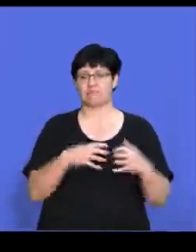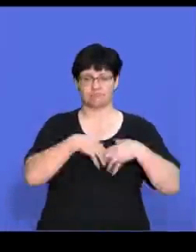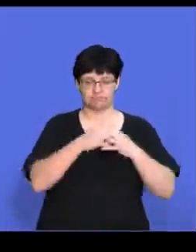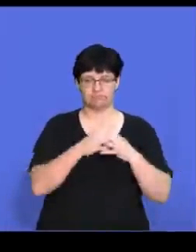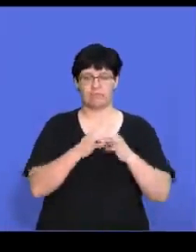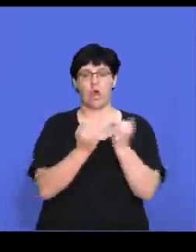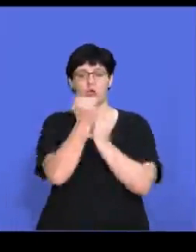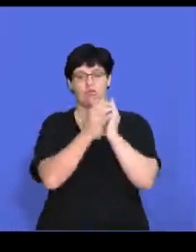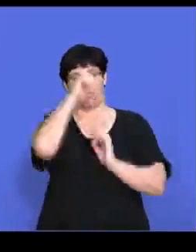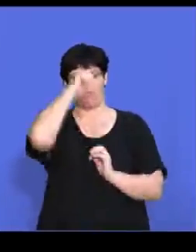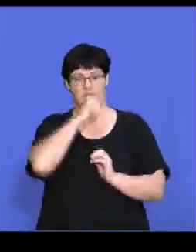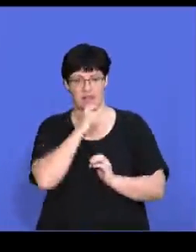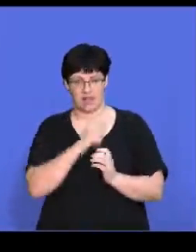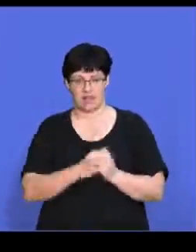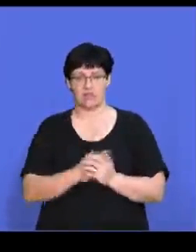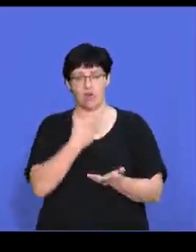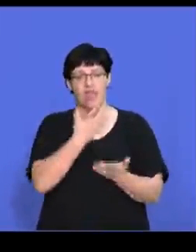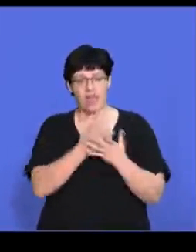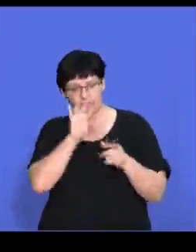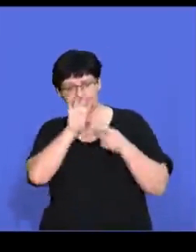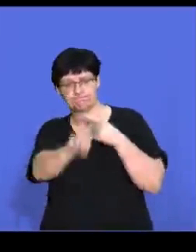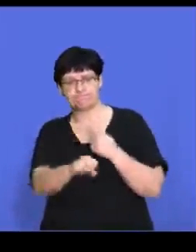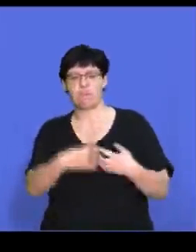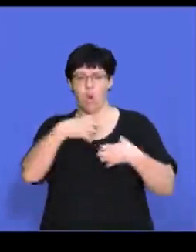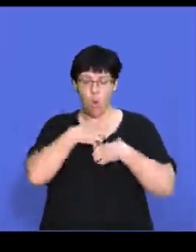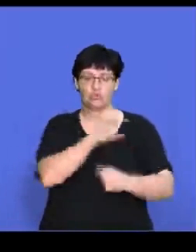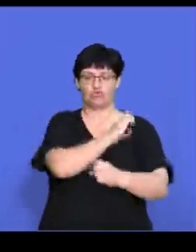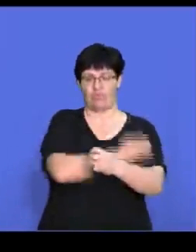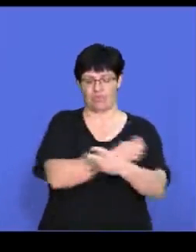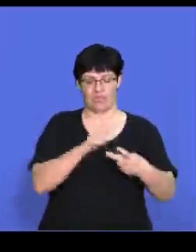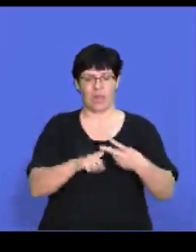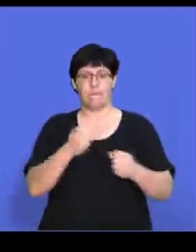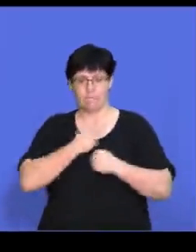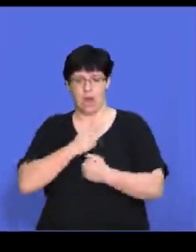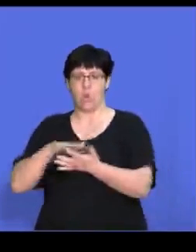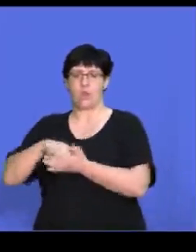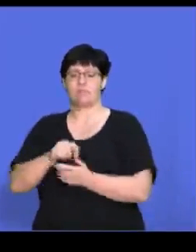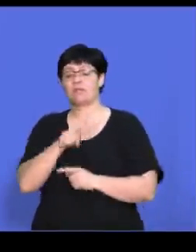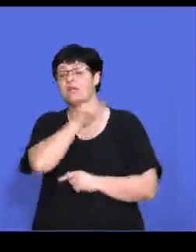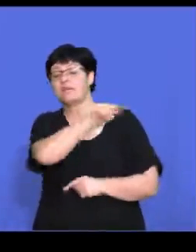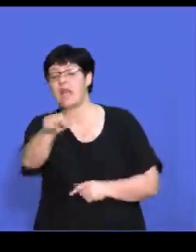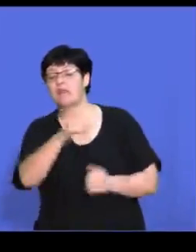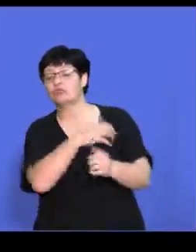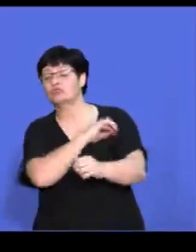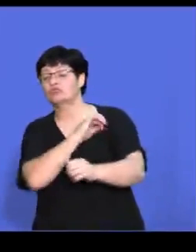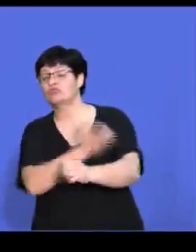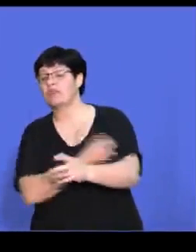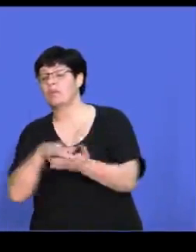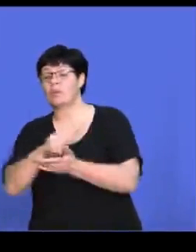competitor's profile so that they can determine their own strengths as well as that of their competitors. So you need to see, right,